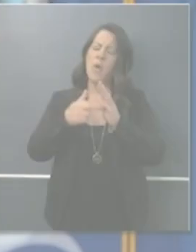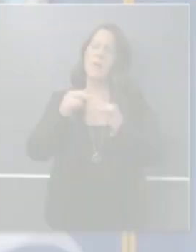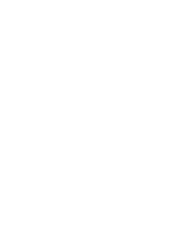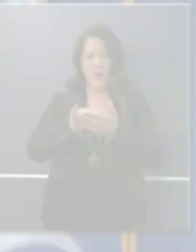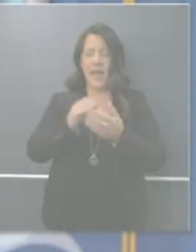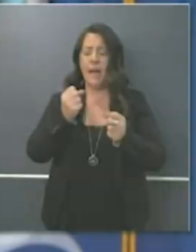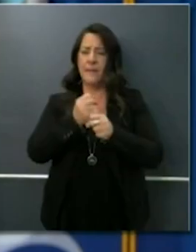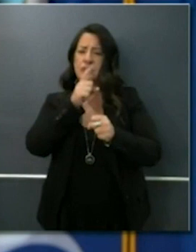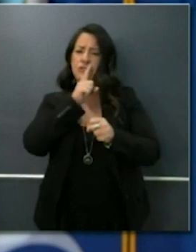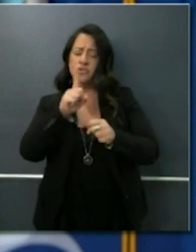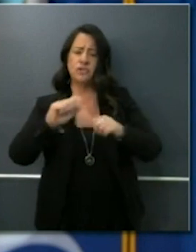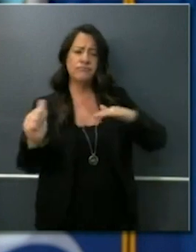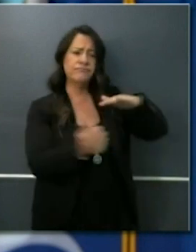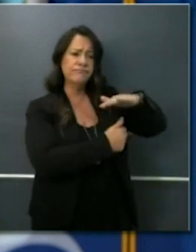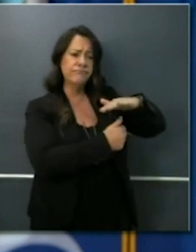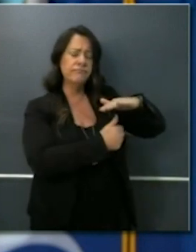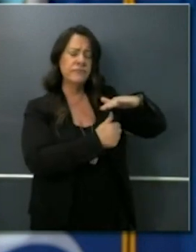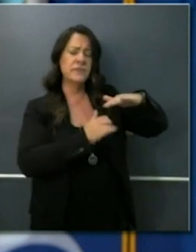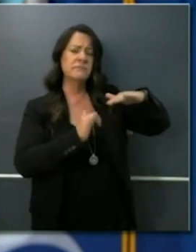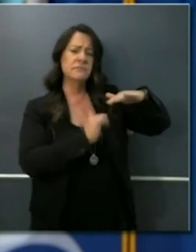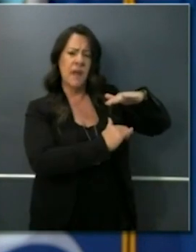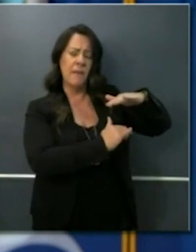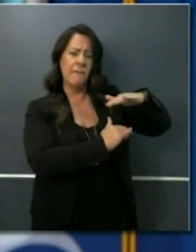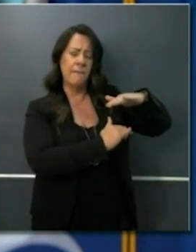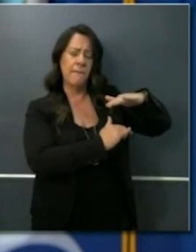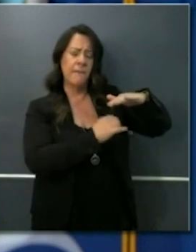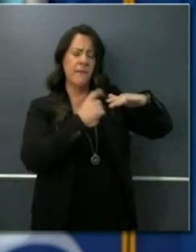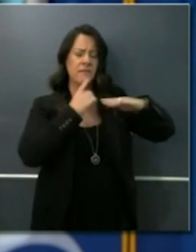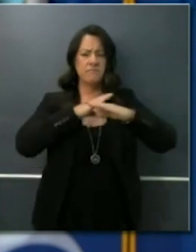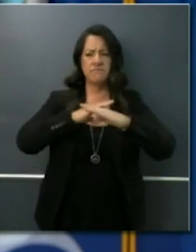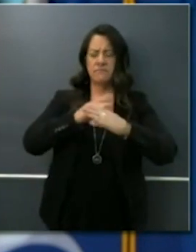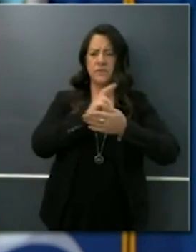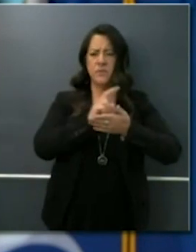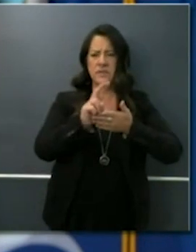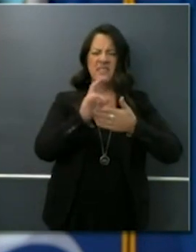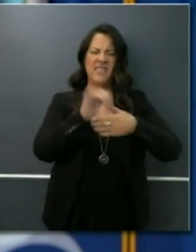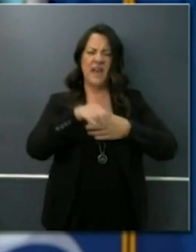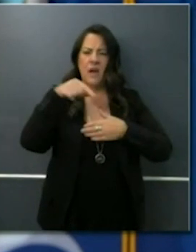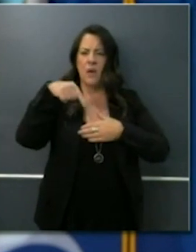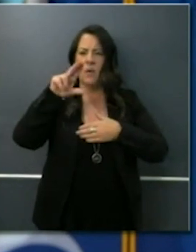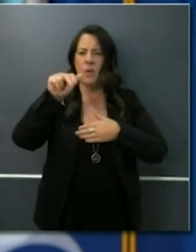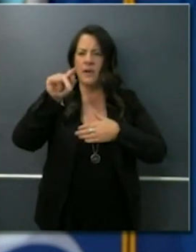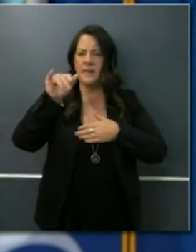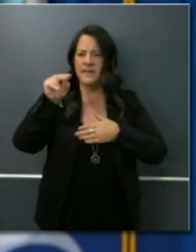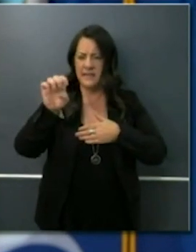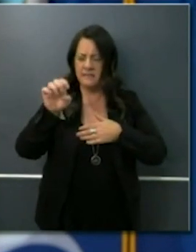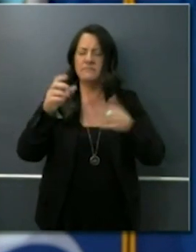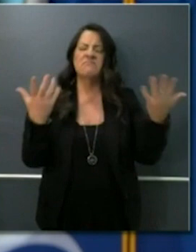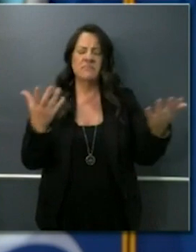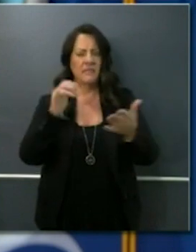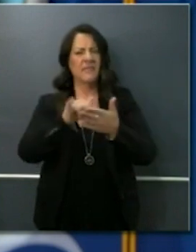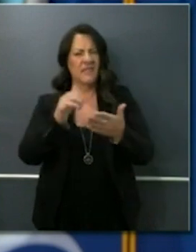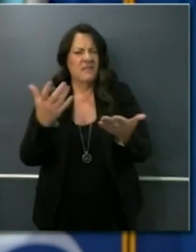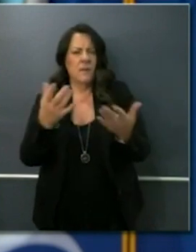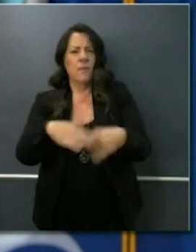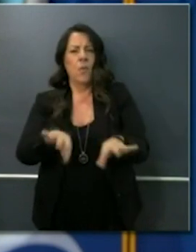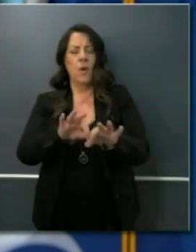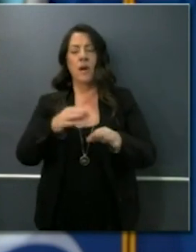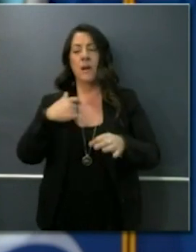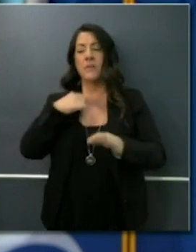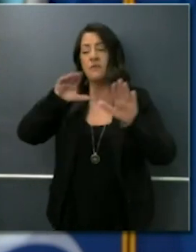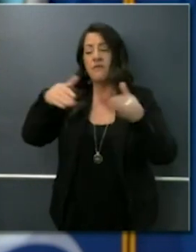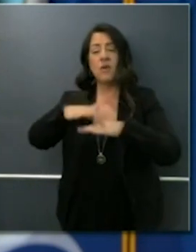distancing. Tomorrow we're going to break down the number five indicator, which goes to our business environment,